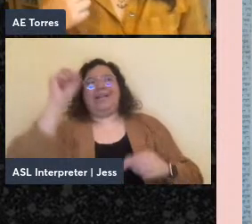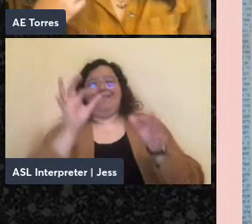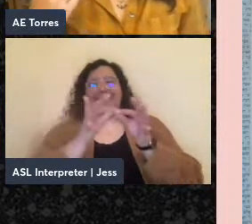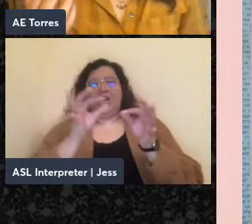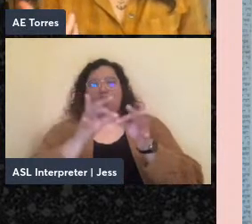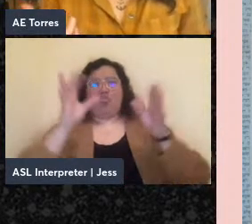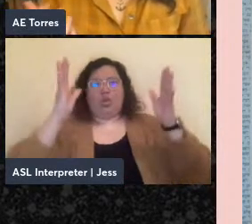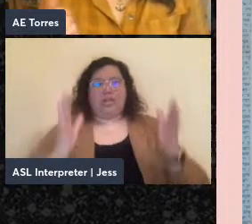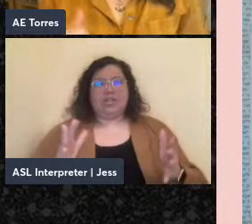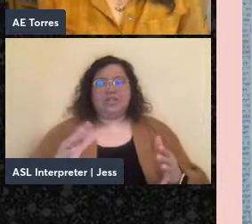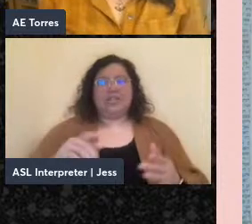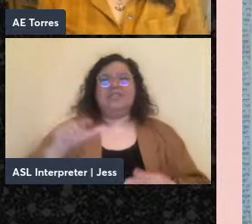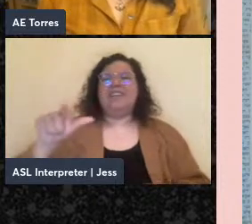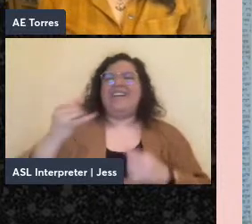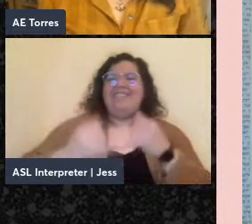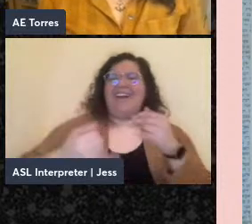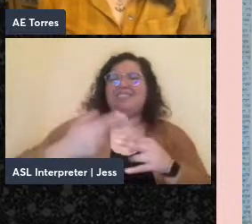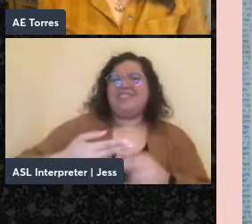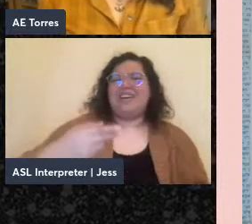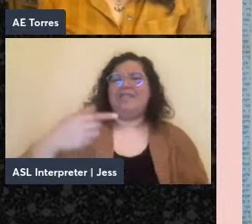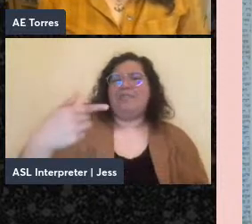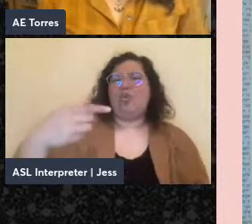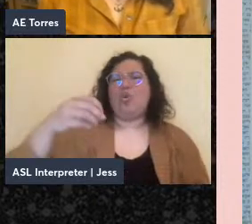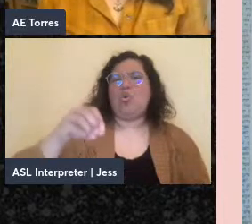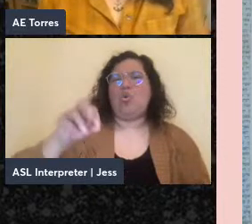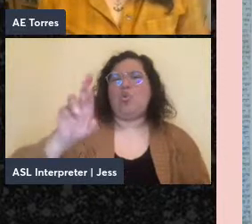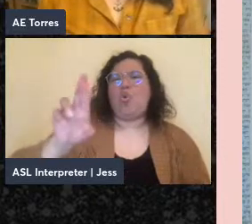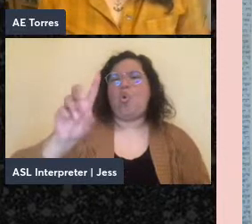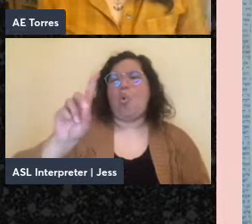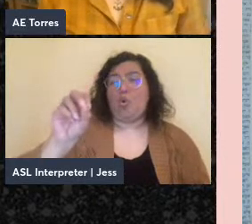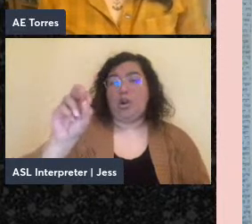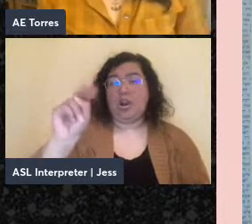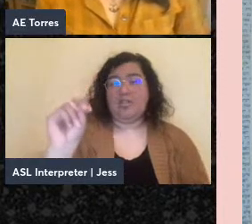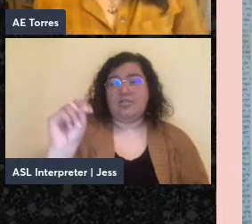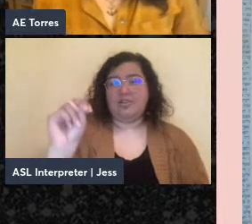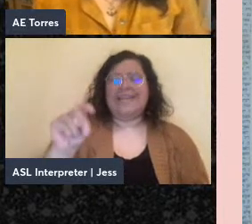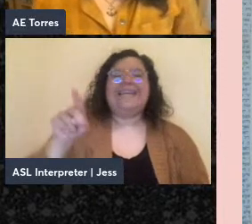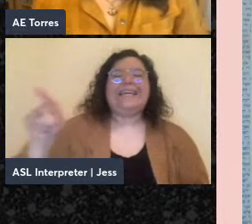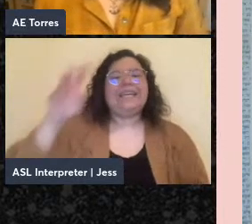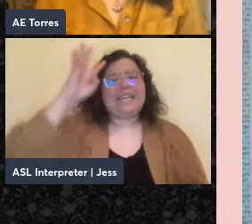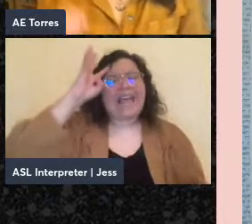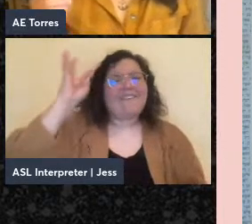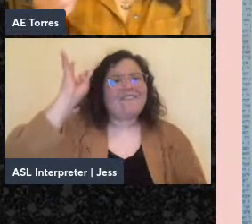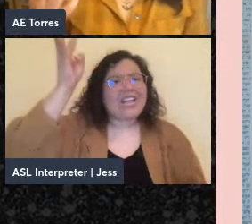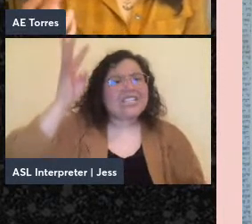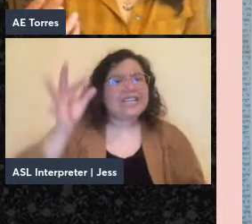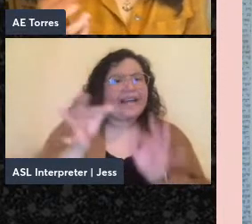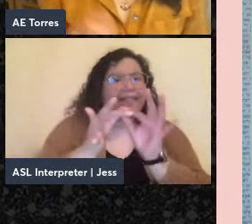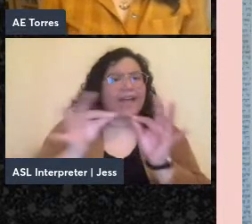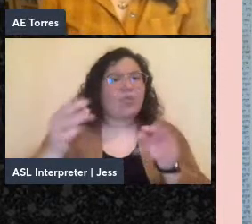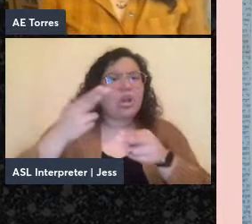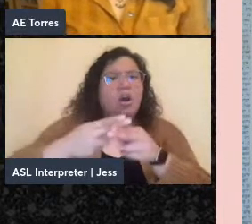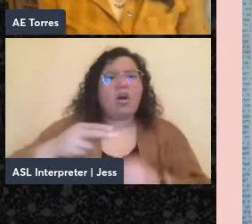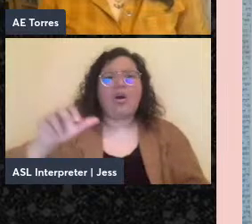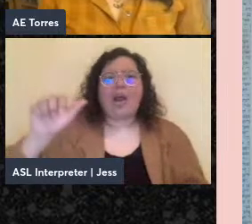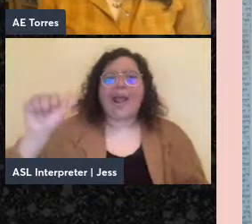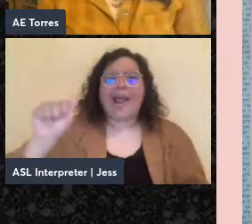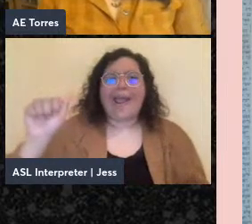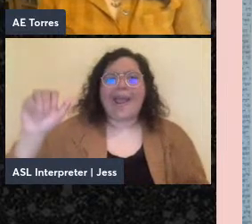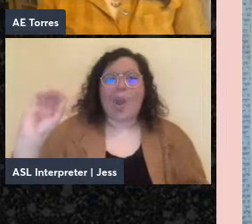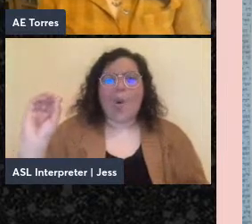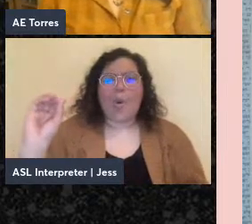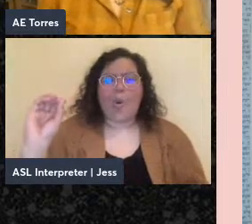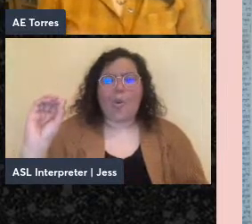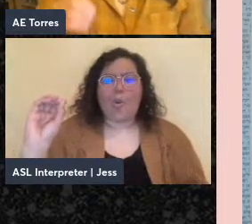Livovich Gordon, who invented, he invented a language called AO. And the